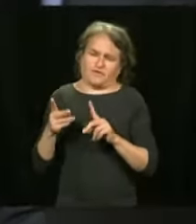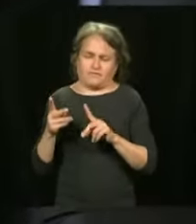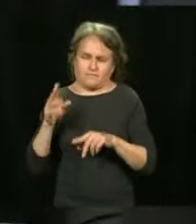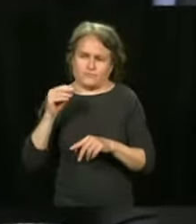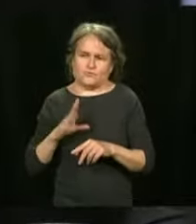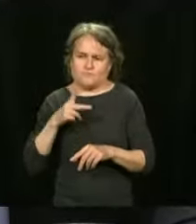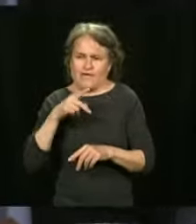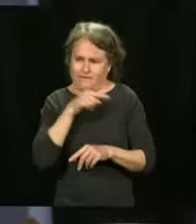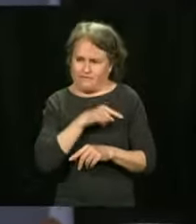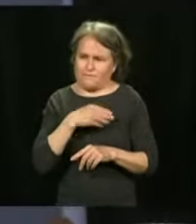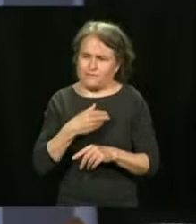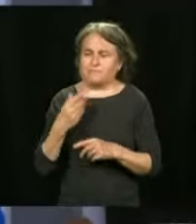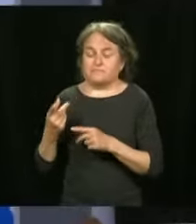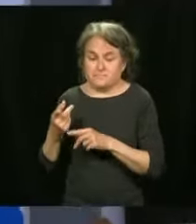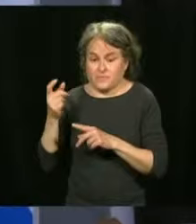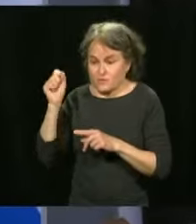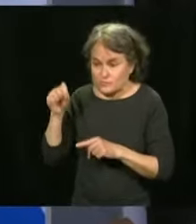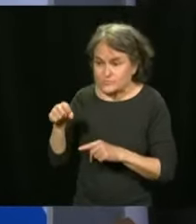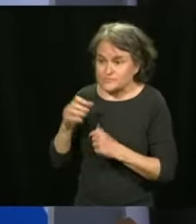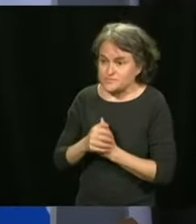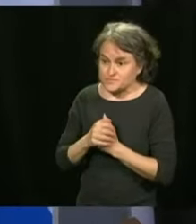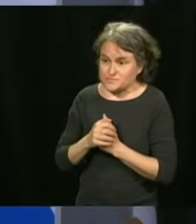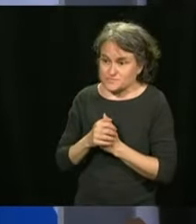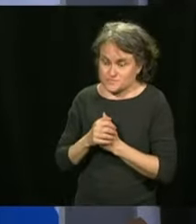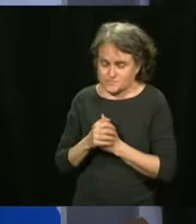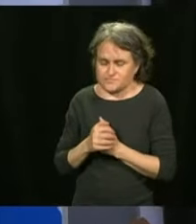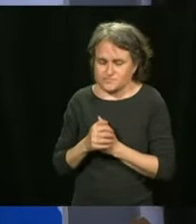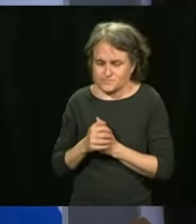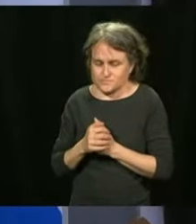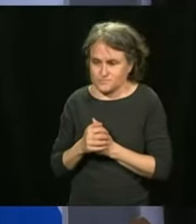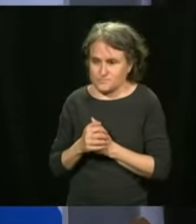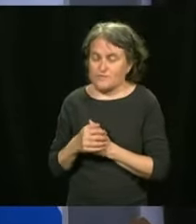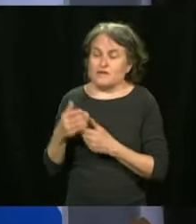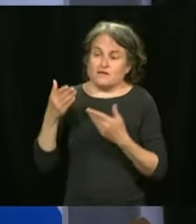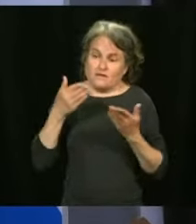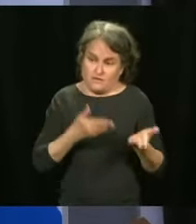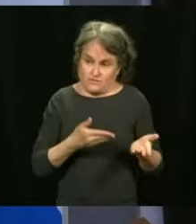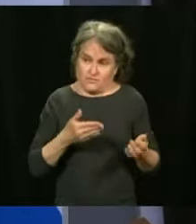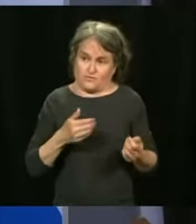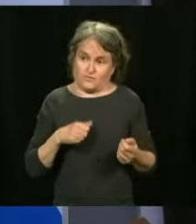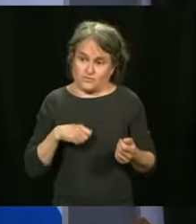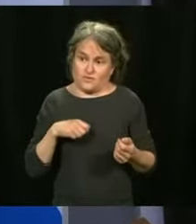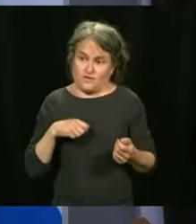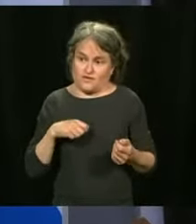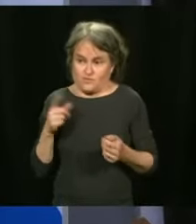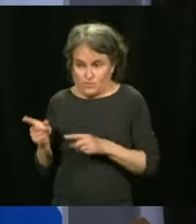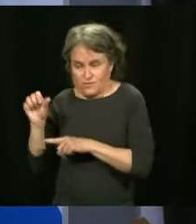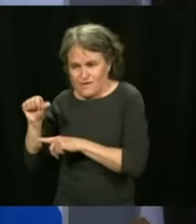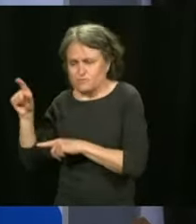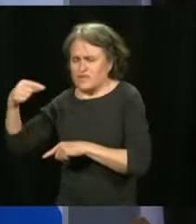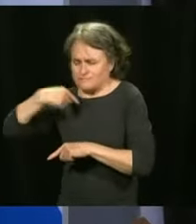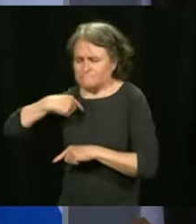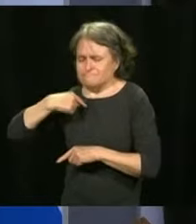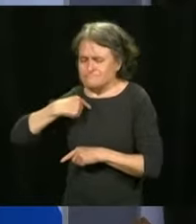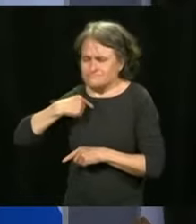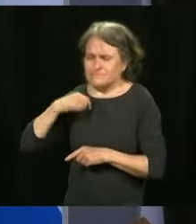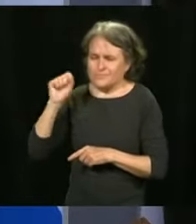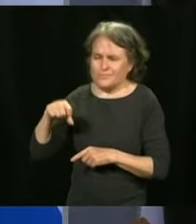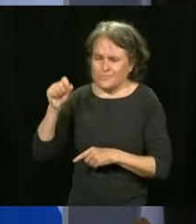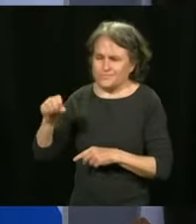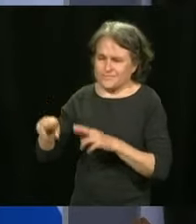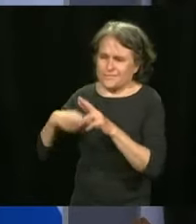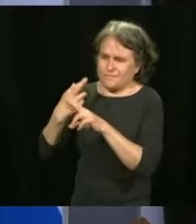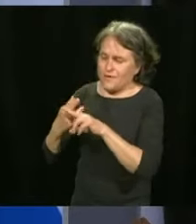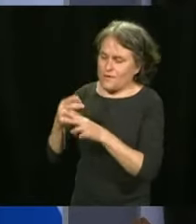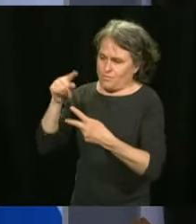we're still waiting for opinions. It's quite probable that it can be done. And often, there are some benefits to using two